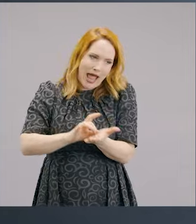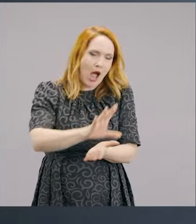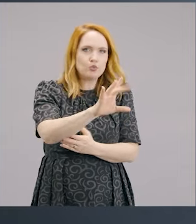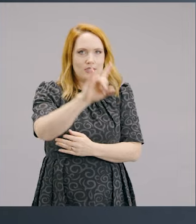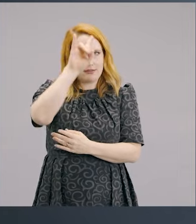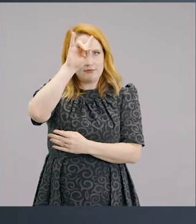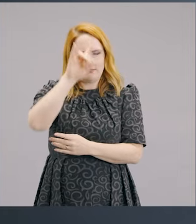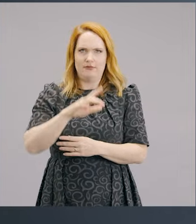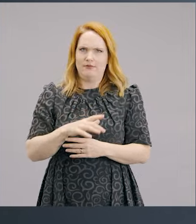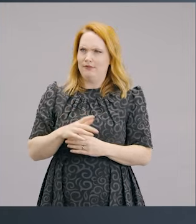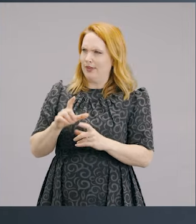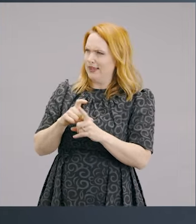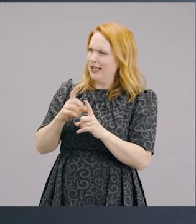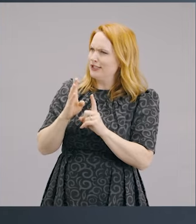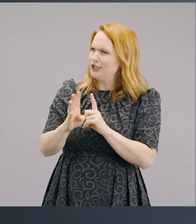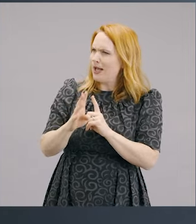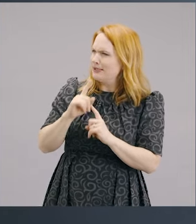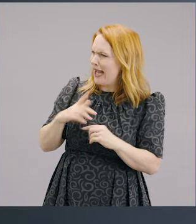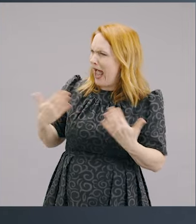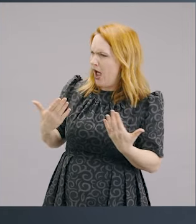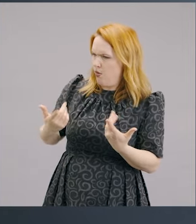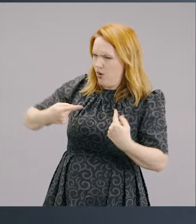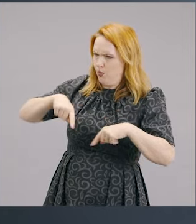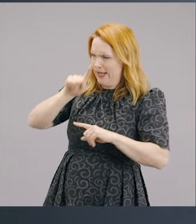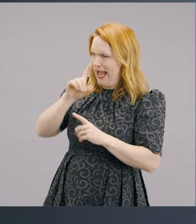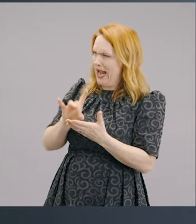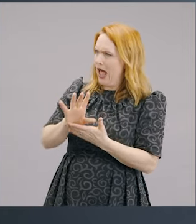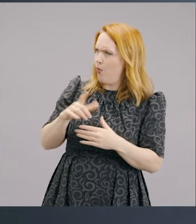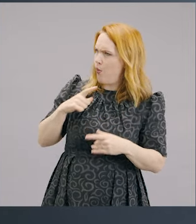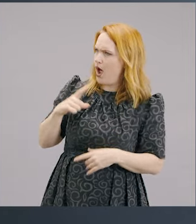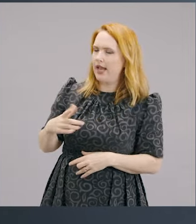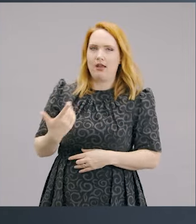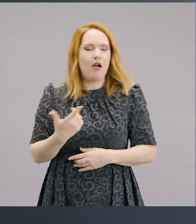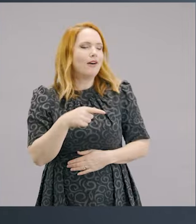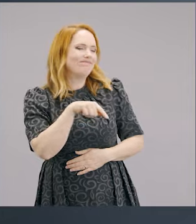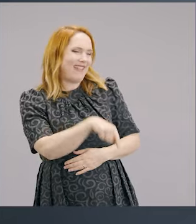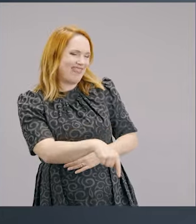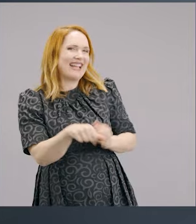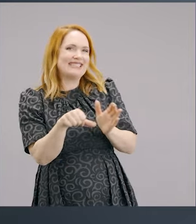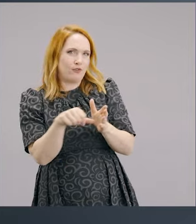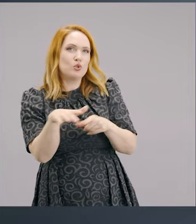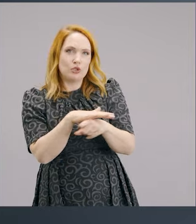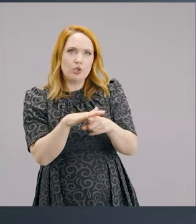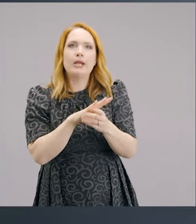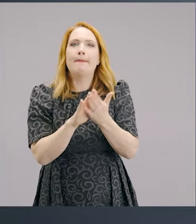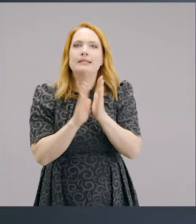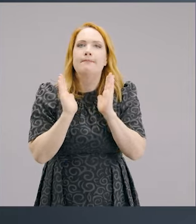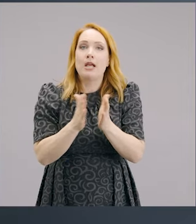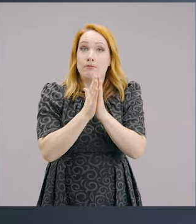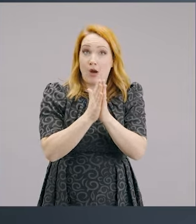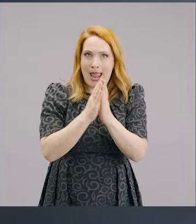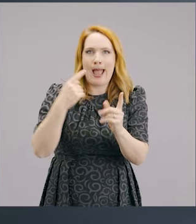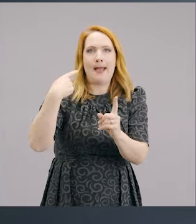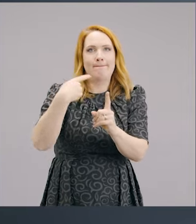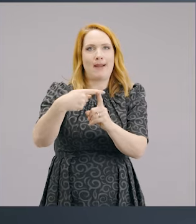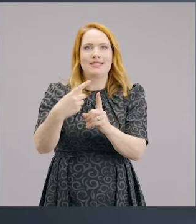said, why couldn't we do that? And Jesus said, that's a toughie. That type comes out by prayer and fasting. In